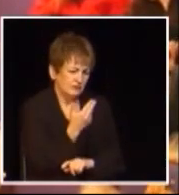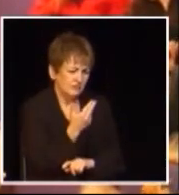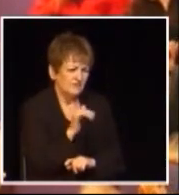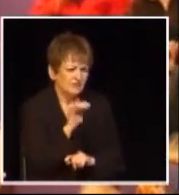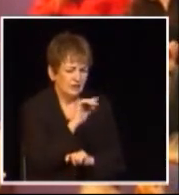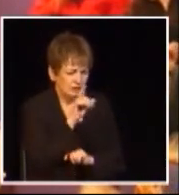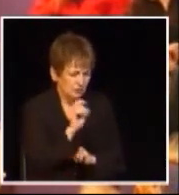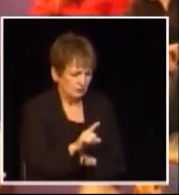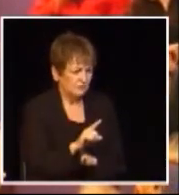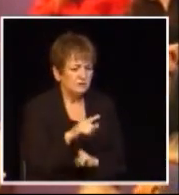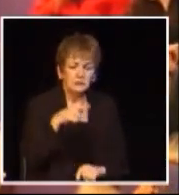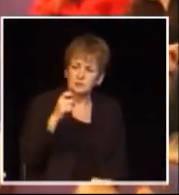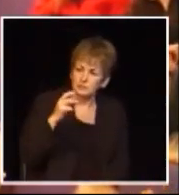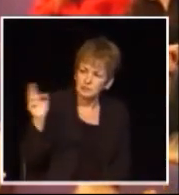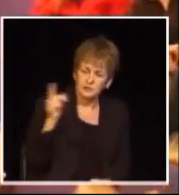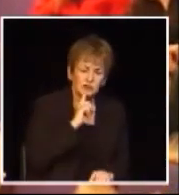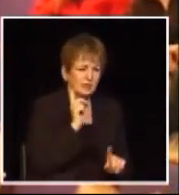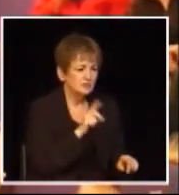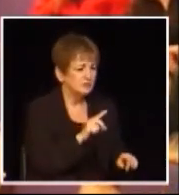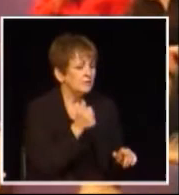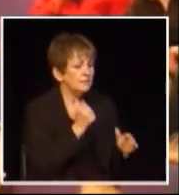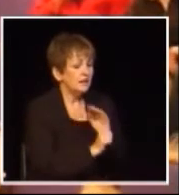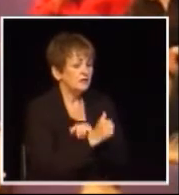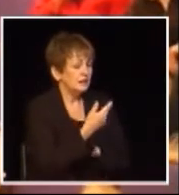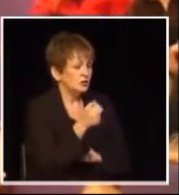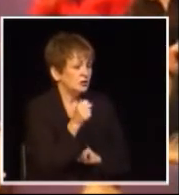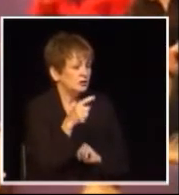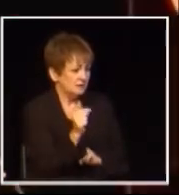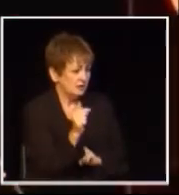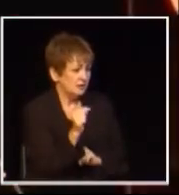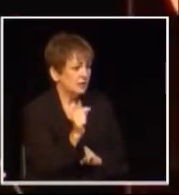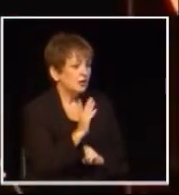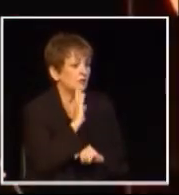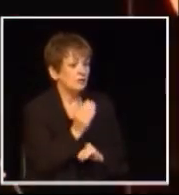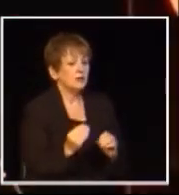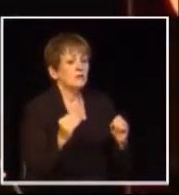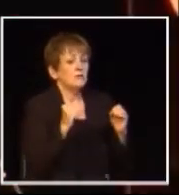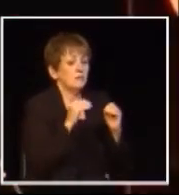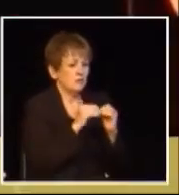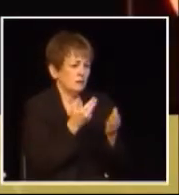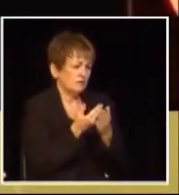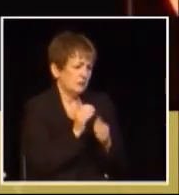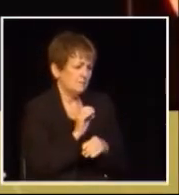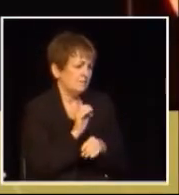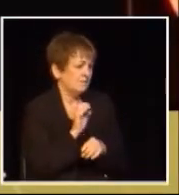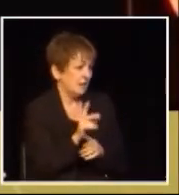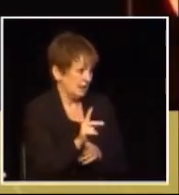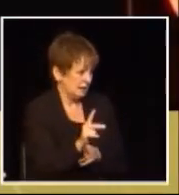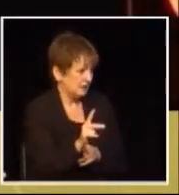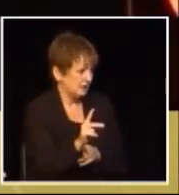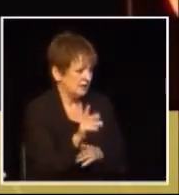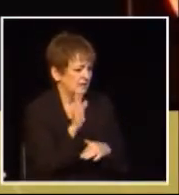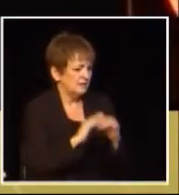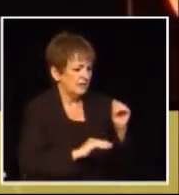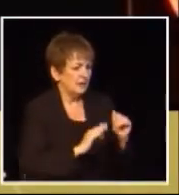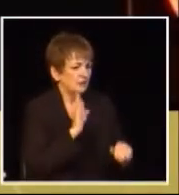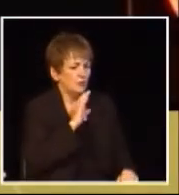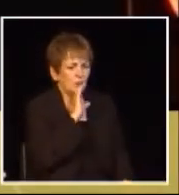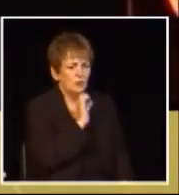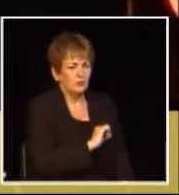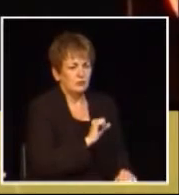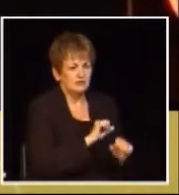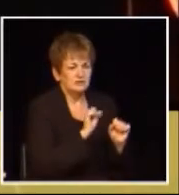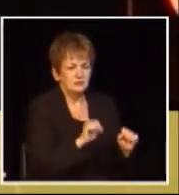yeah thanks for that question under the under the HST there's a much more significant rebate for low income